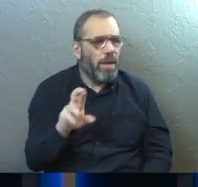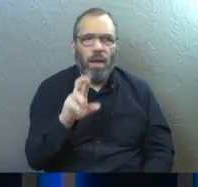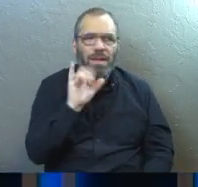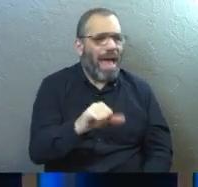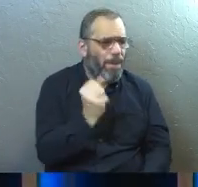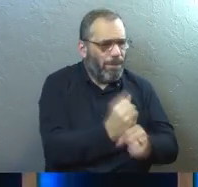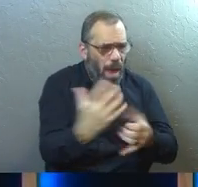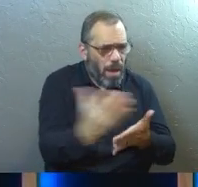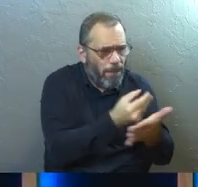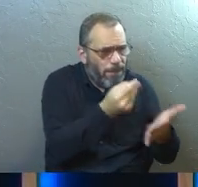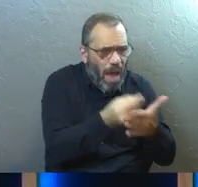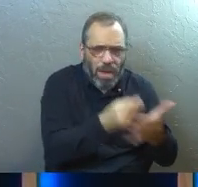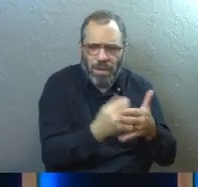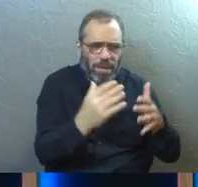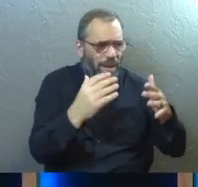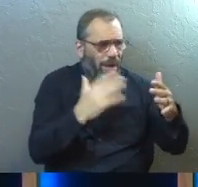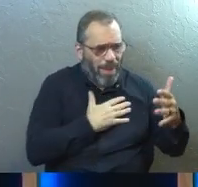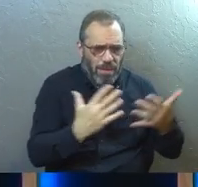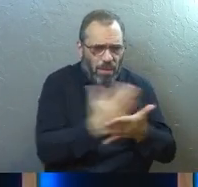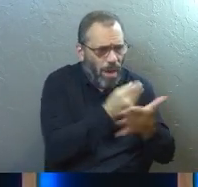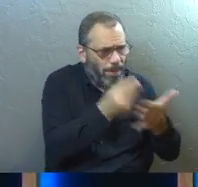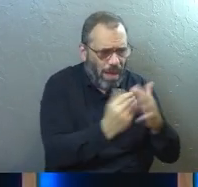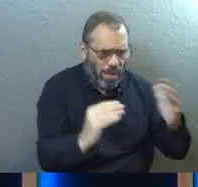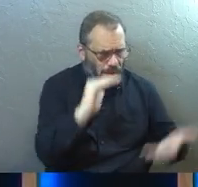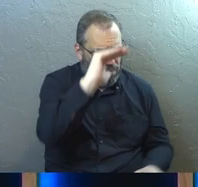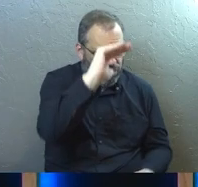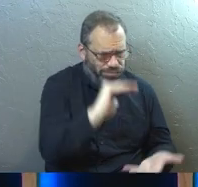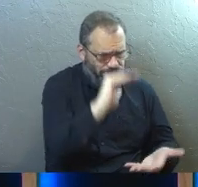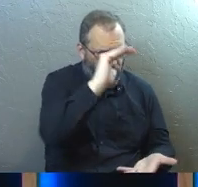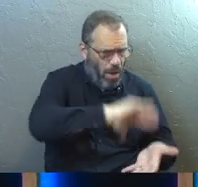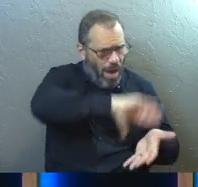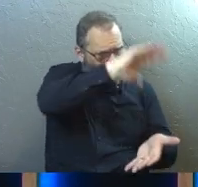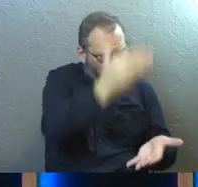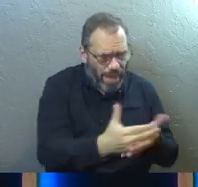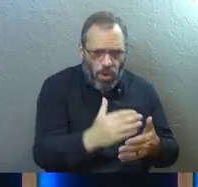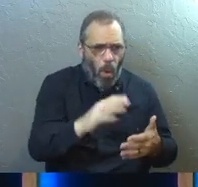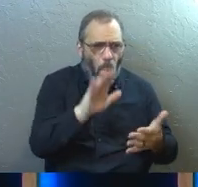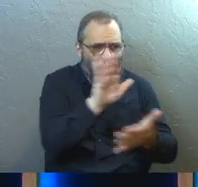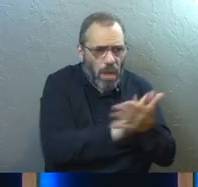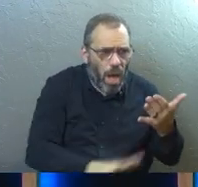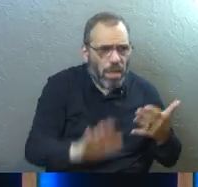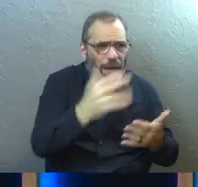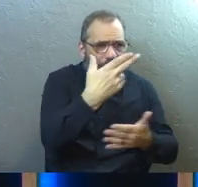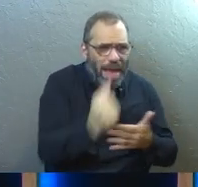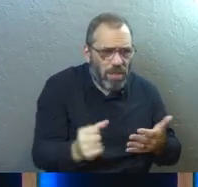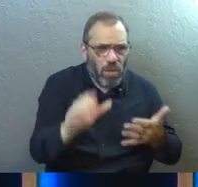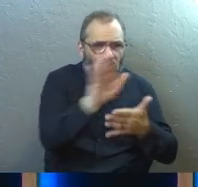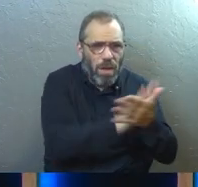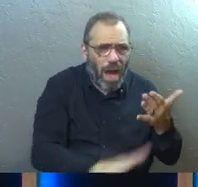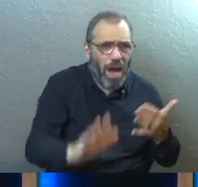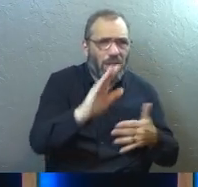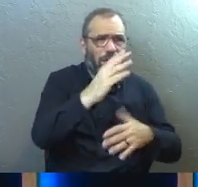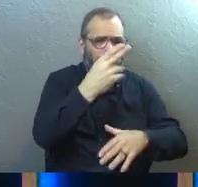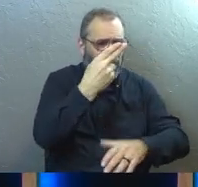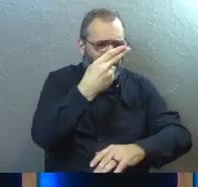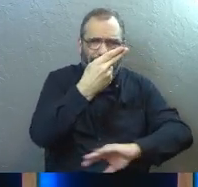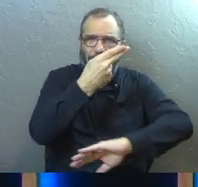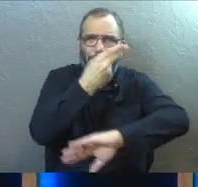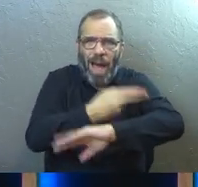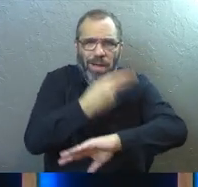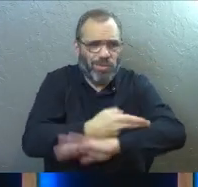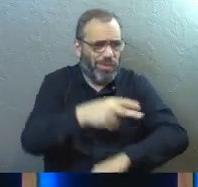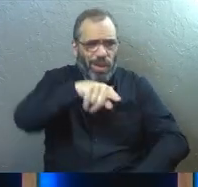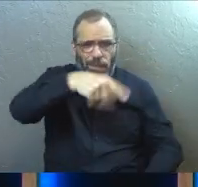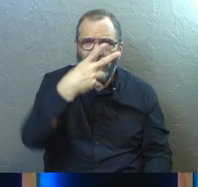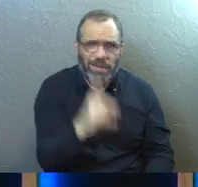in order to make money? And what kind of income level am I supposed to have? What kind of education should I reach? Like how many degrees are too